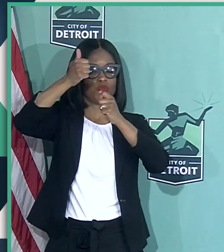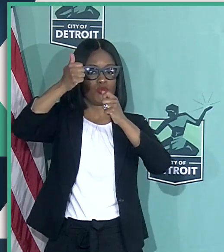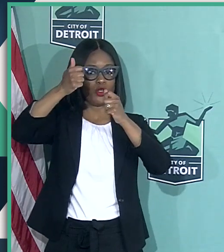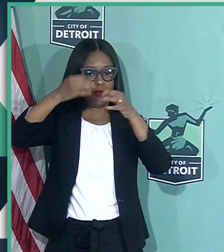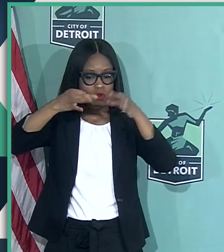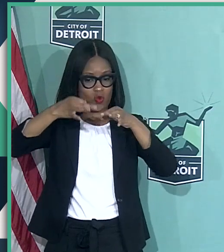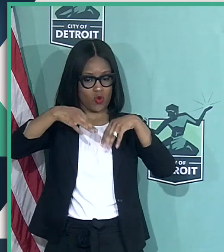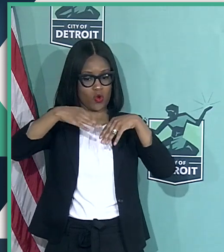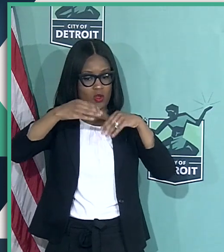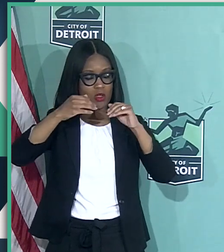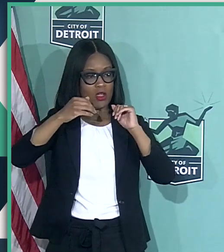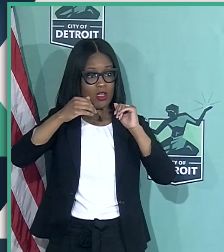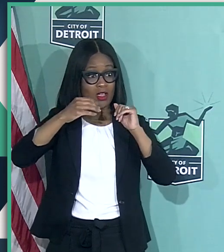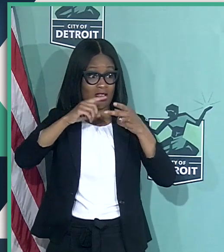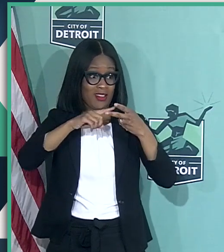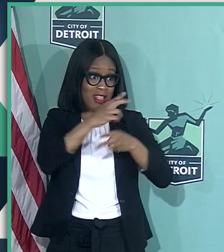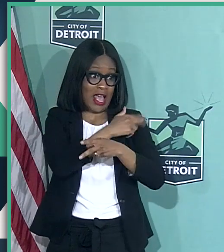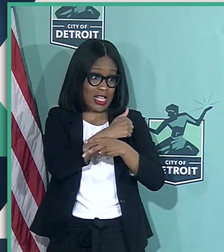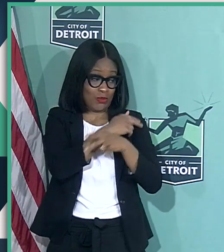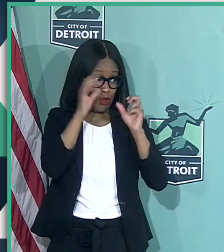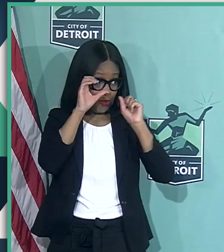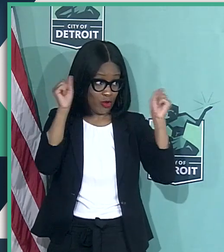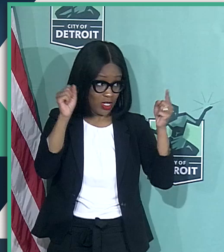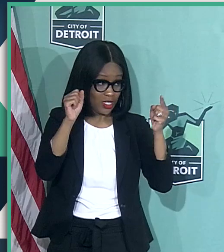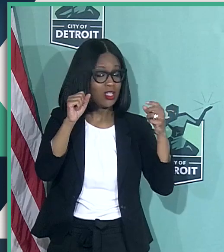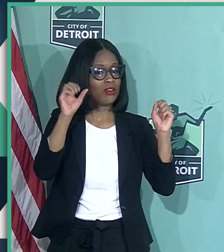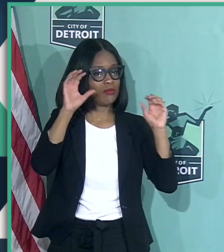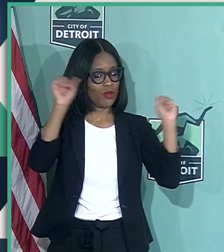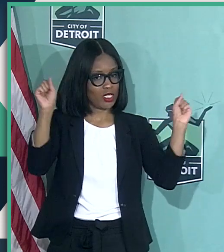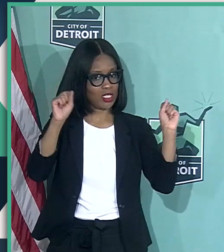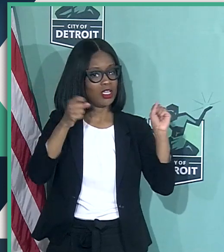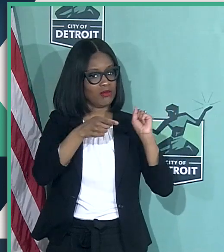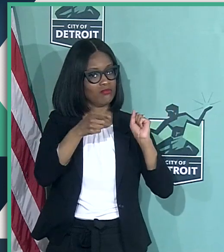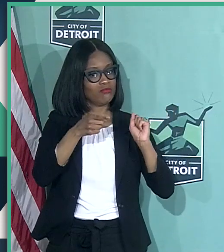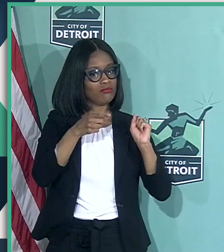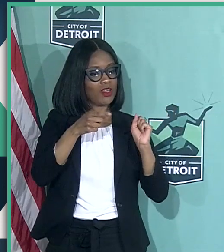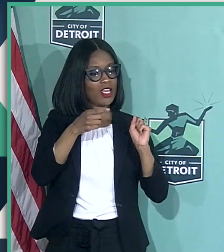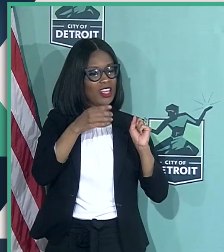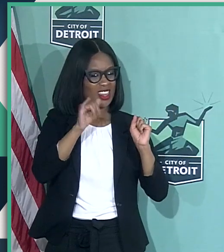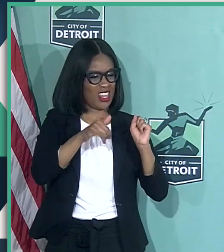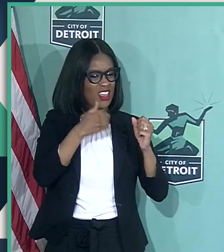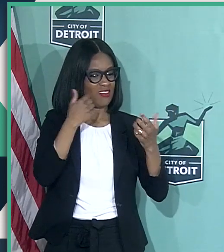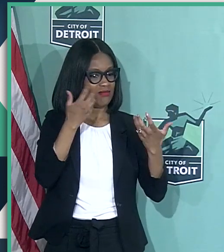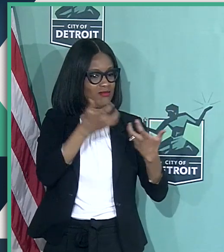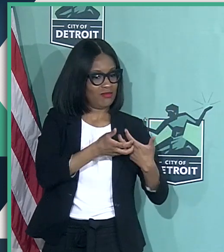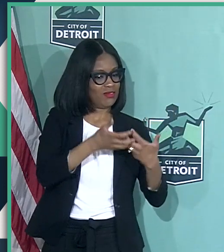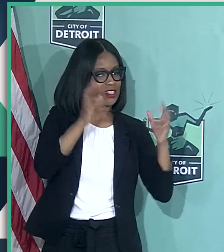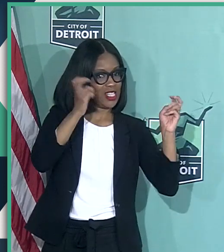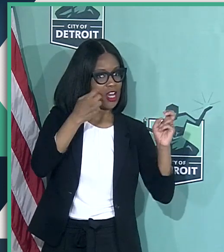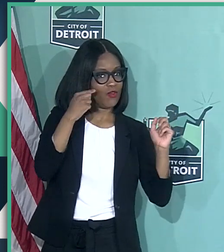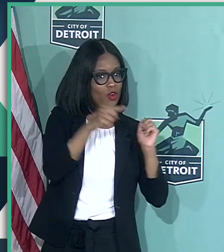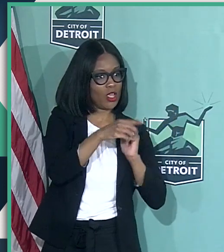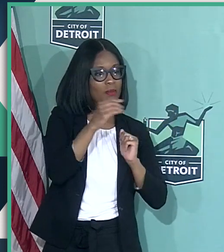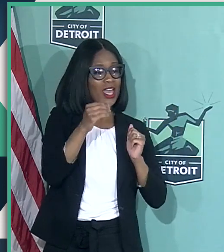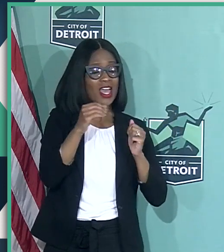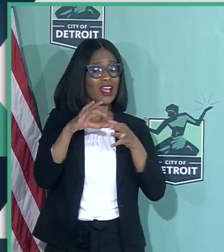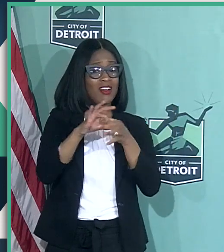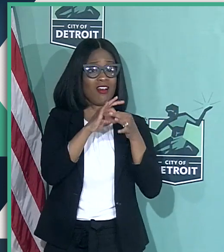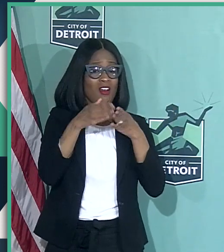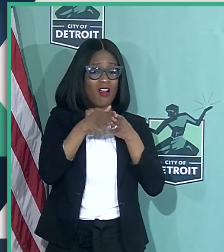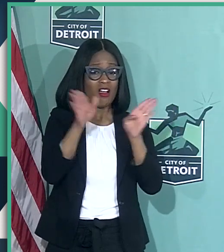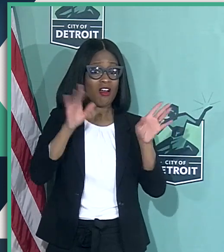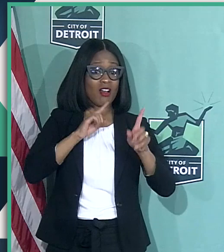deserves the stature of a deputy mayor title. And I think as far as coordinating the overall response,